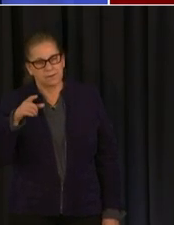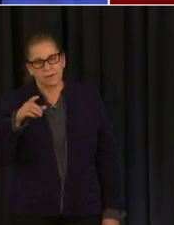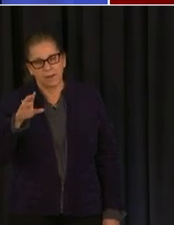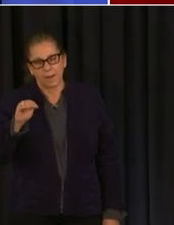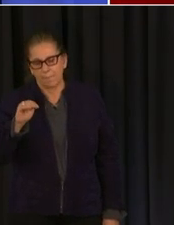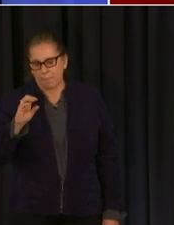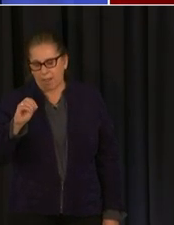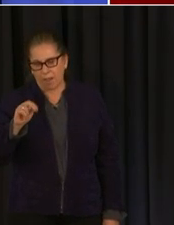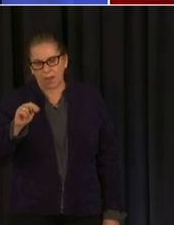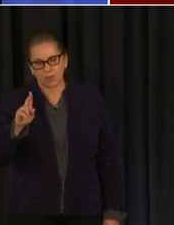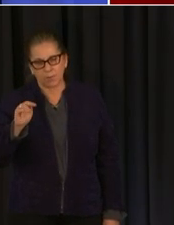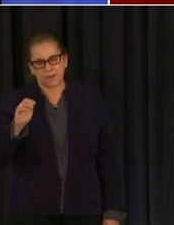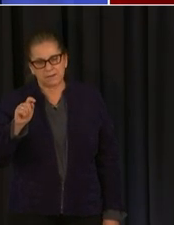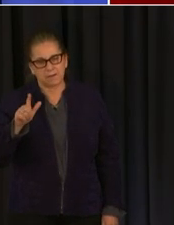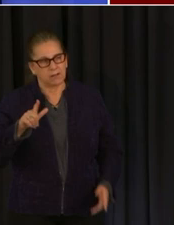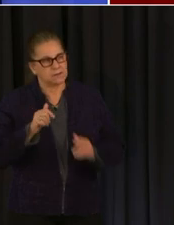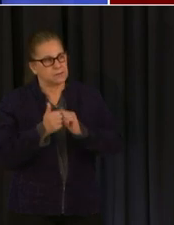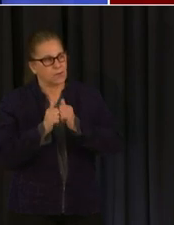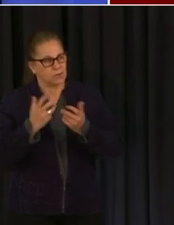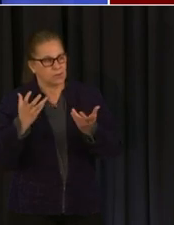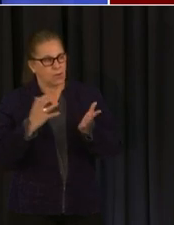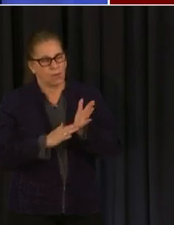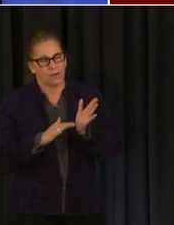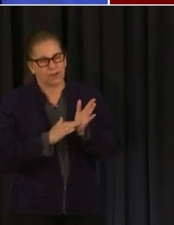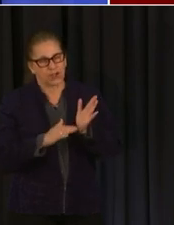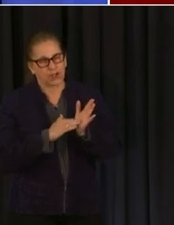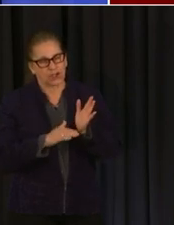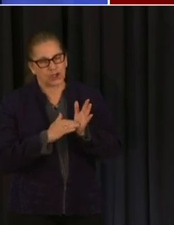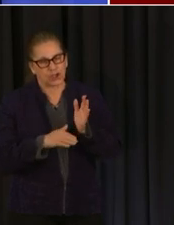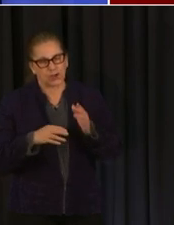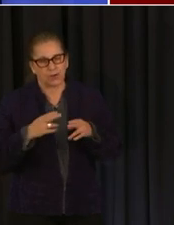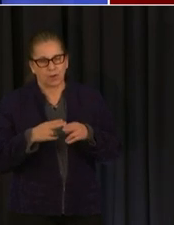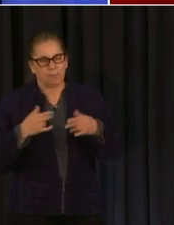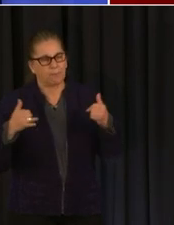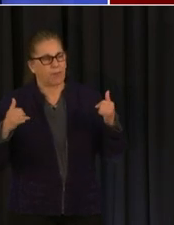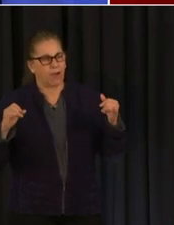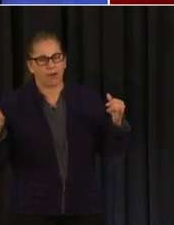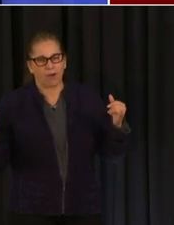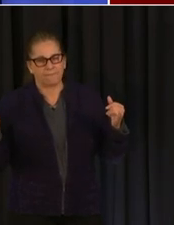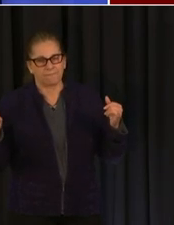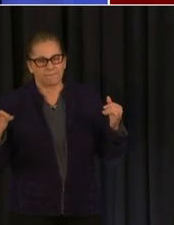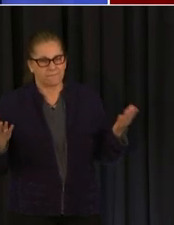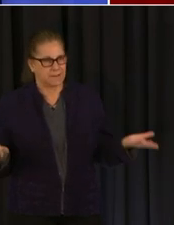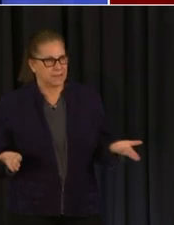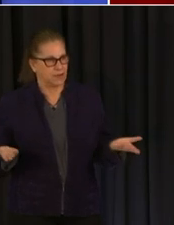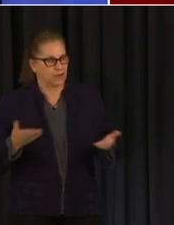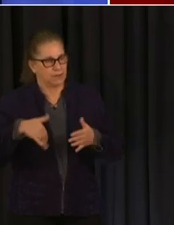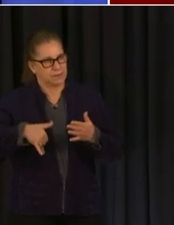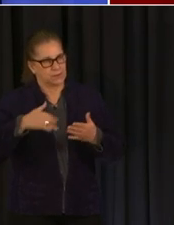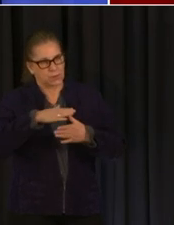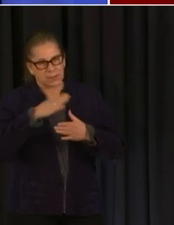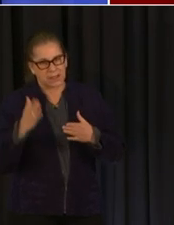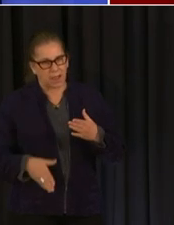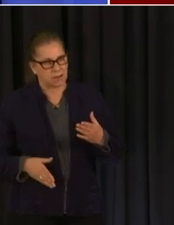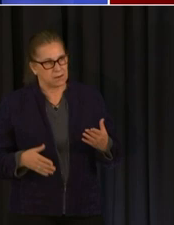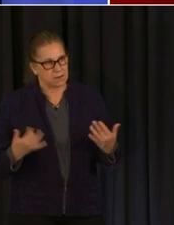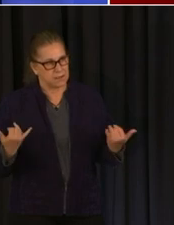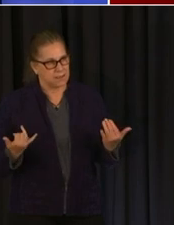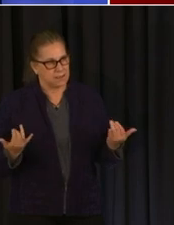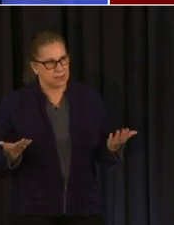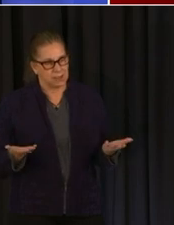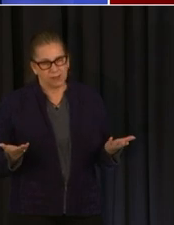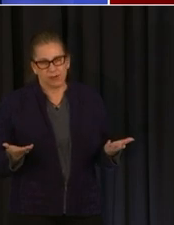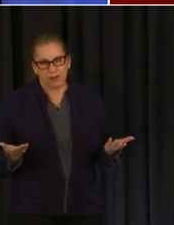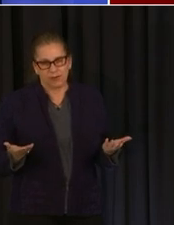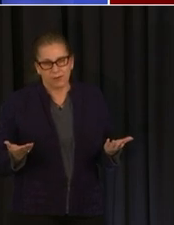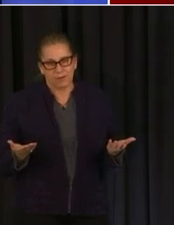do you know to go to 25 capacity i believe that'll be before they would be able to otherwise open up do you have